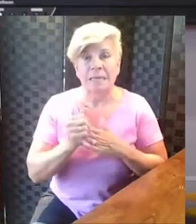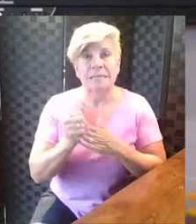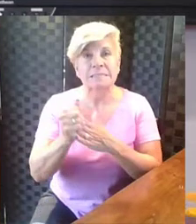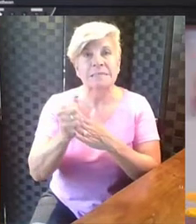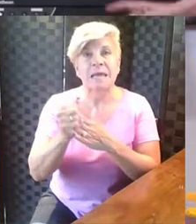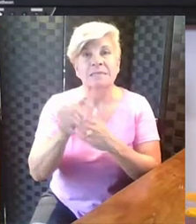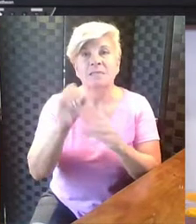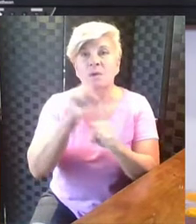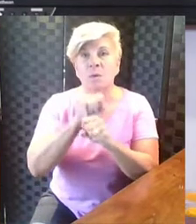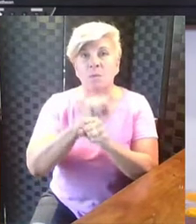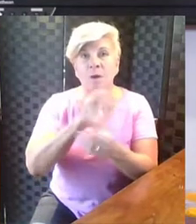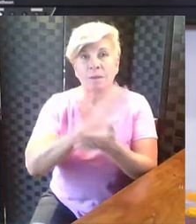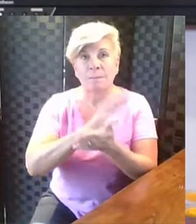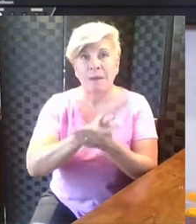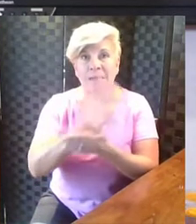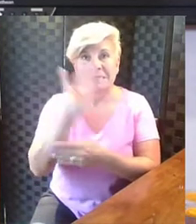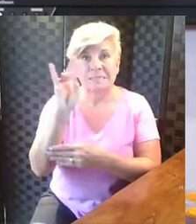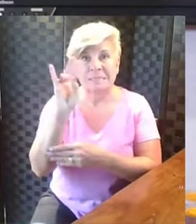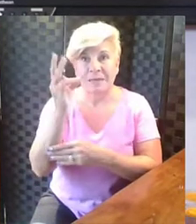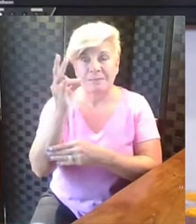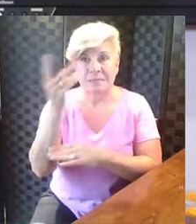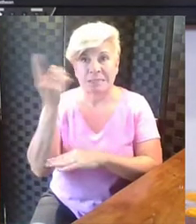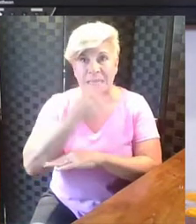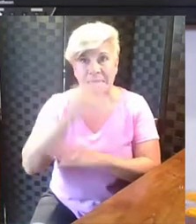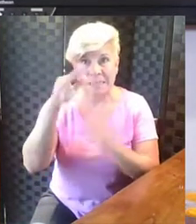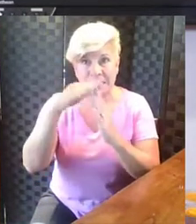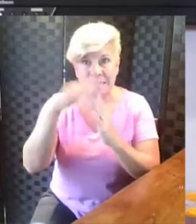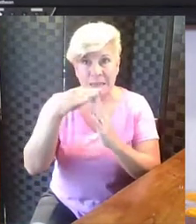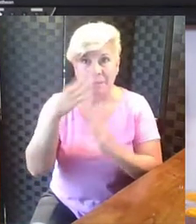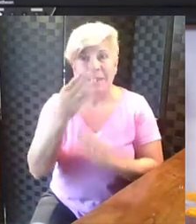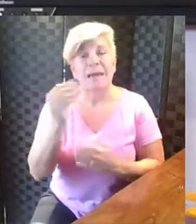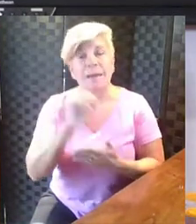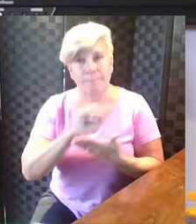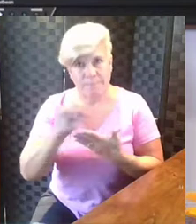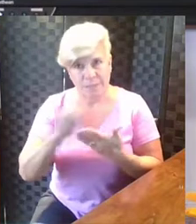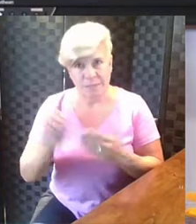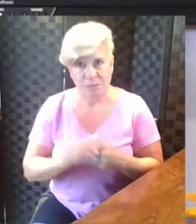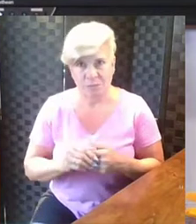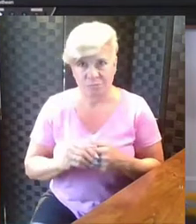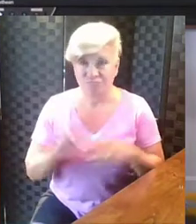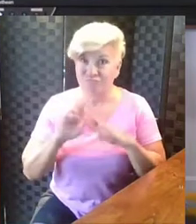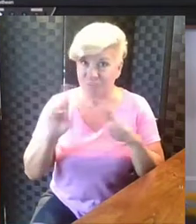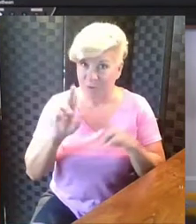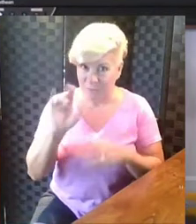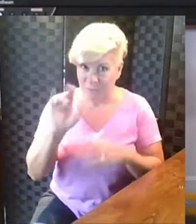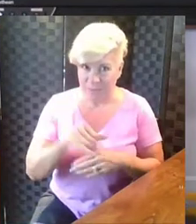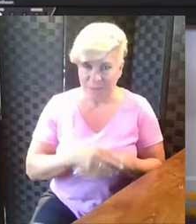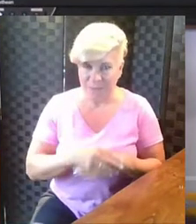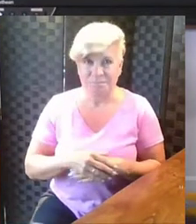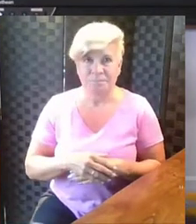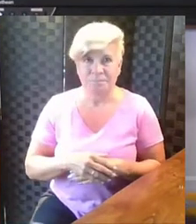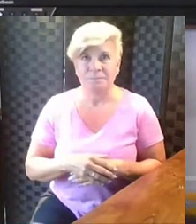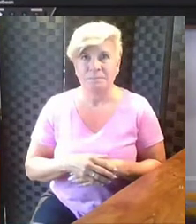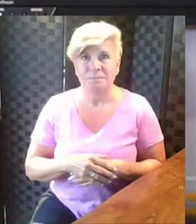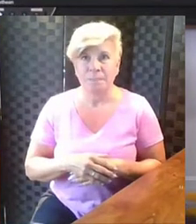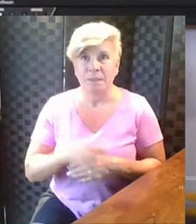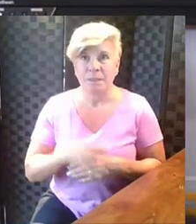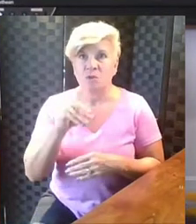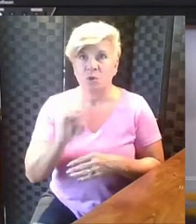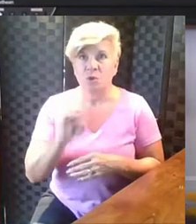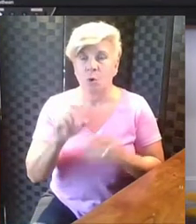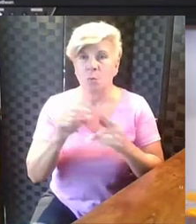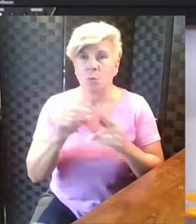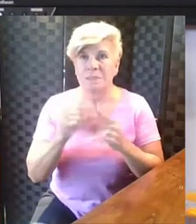that has day seven at the top and your pencil a little bit later. So go ahead and get those things. And our code word today is